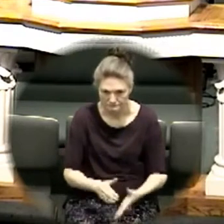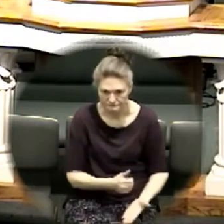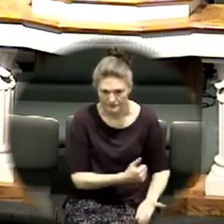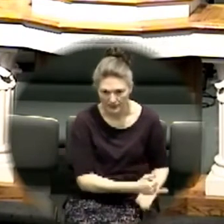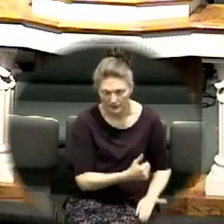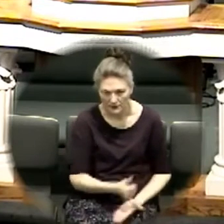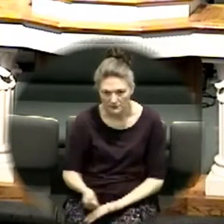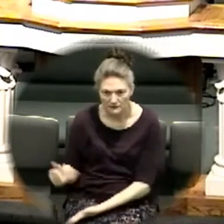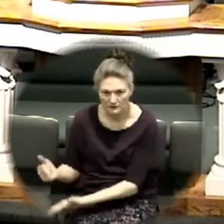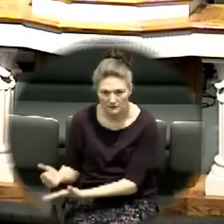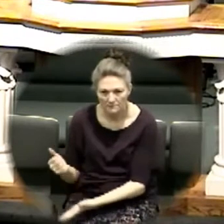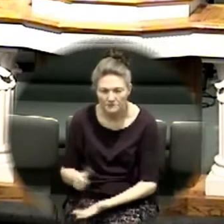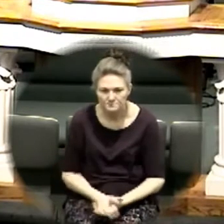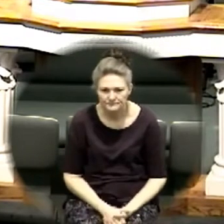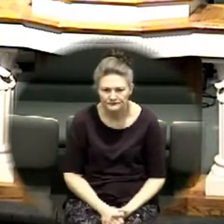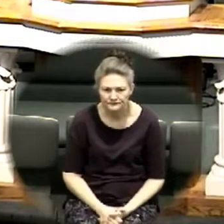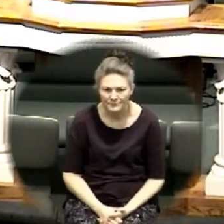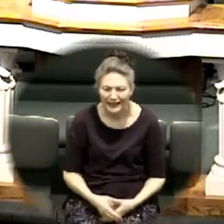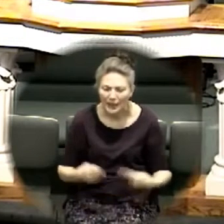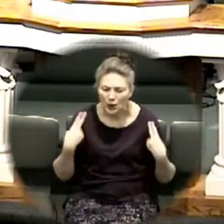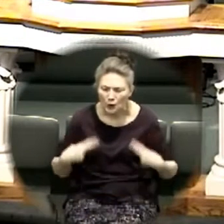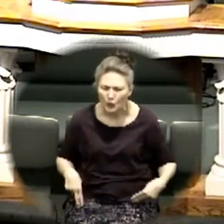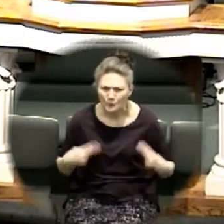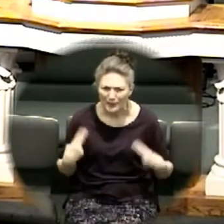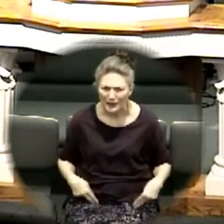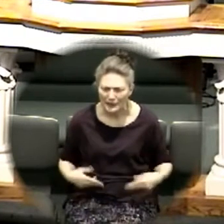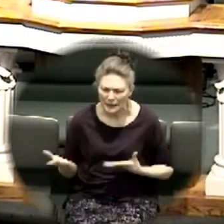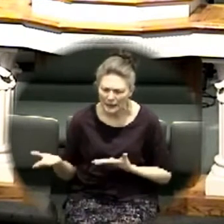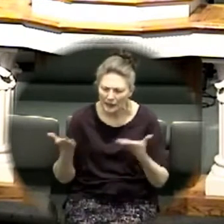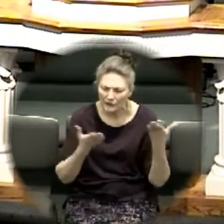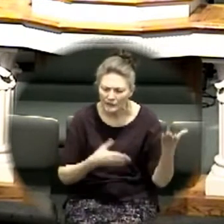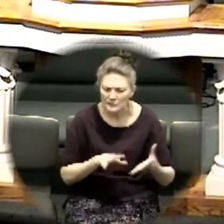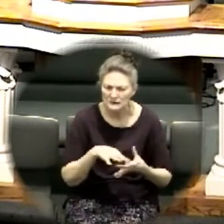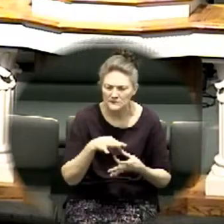humanity humanity carrying the presence